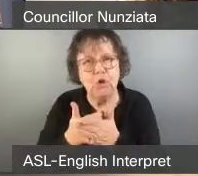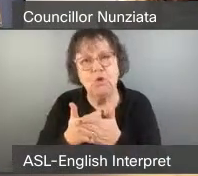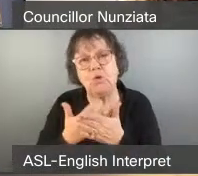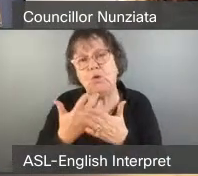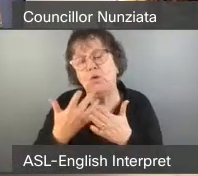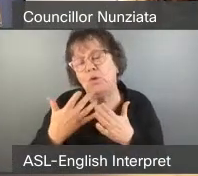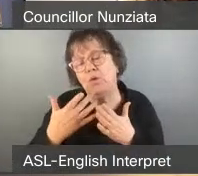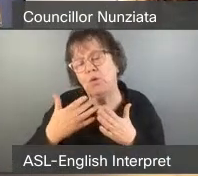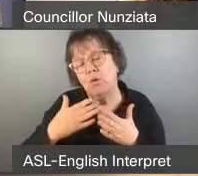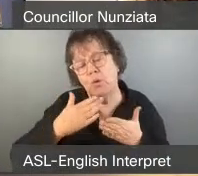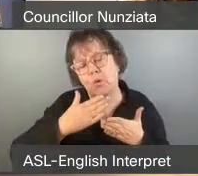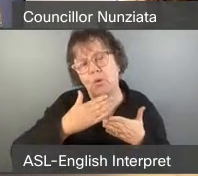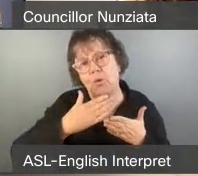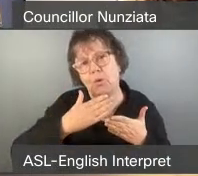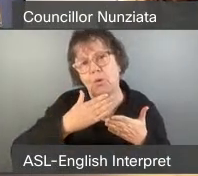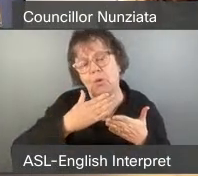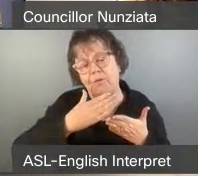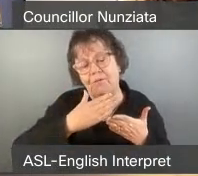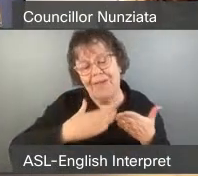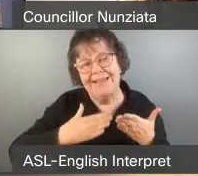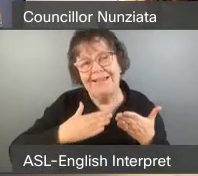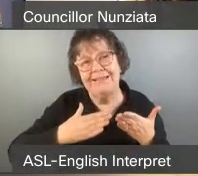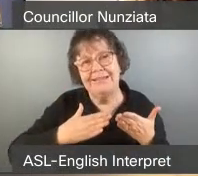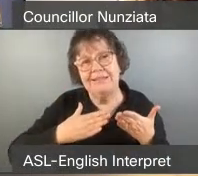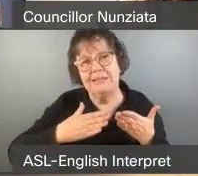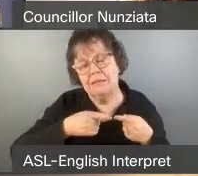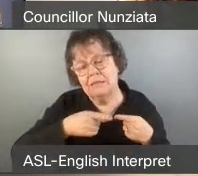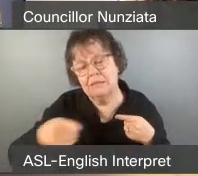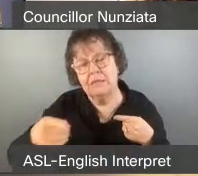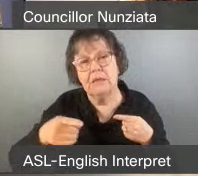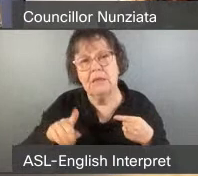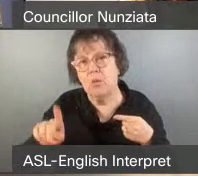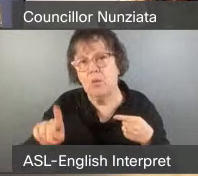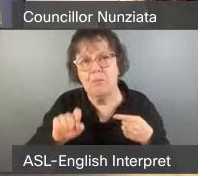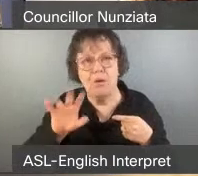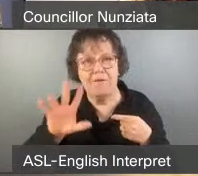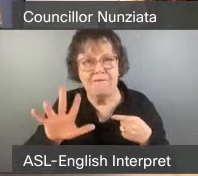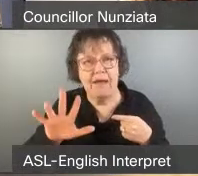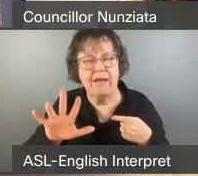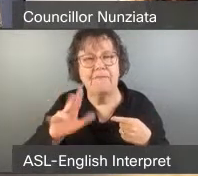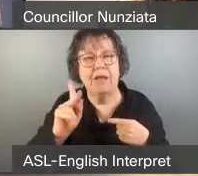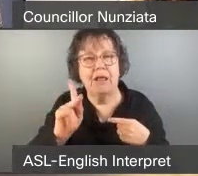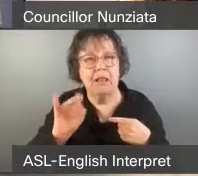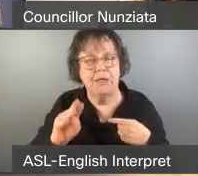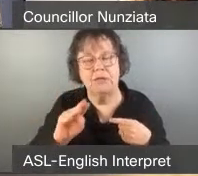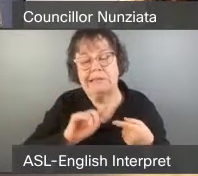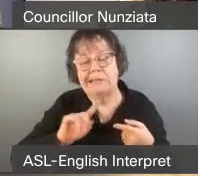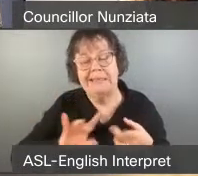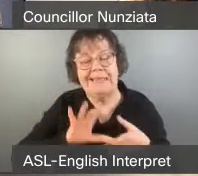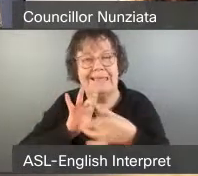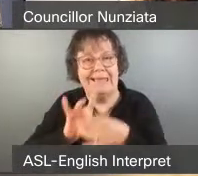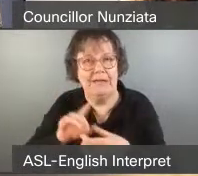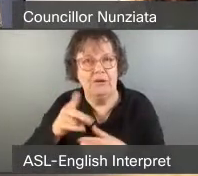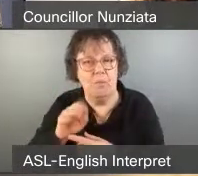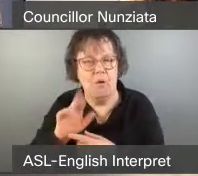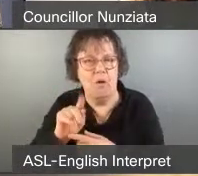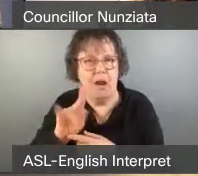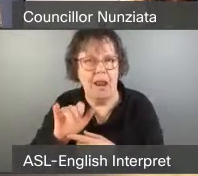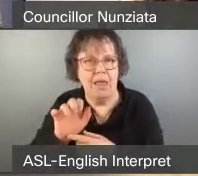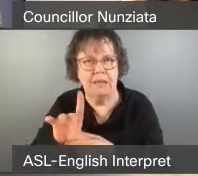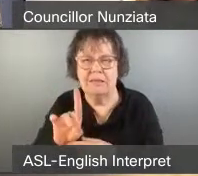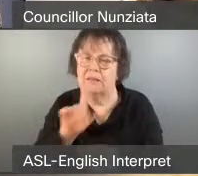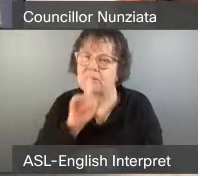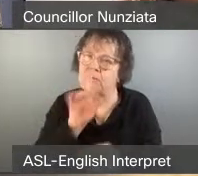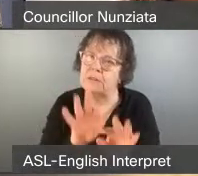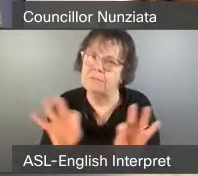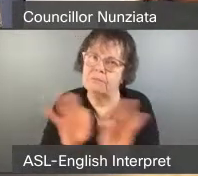phase of the LRT connects 1.5 kilometers deep into the port lands in the first phase, which was not originally planned. This is critical because